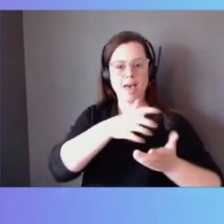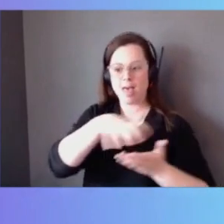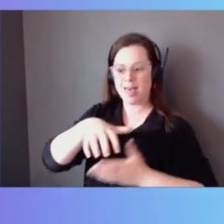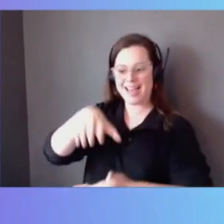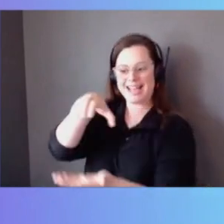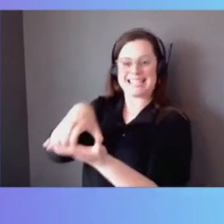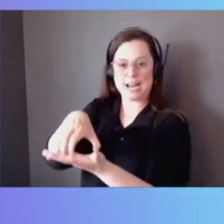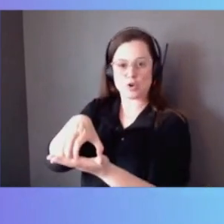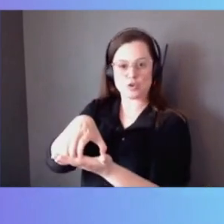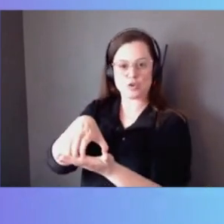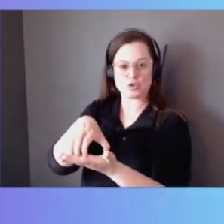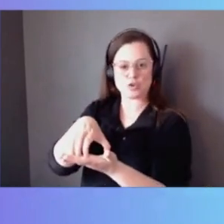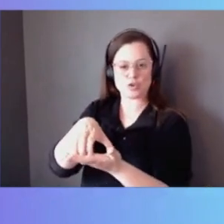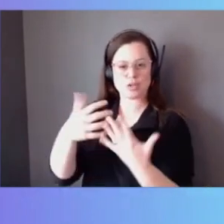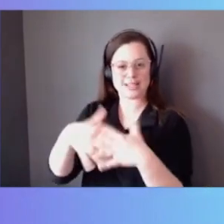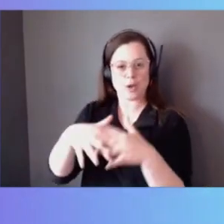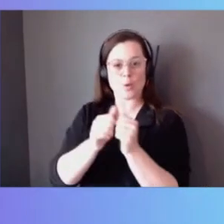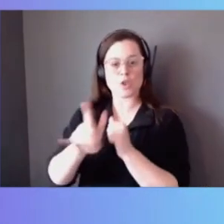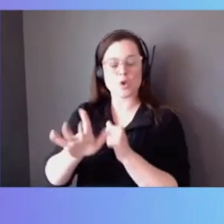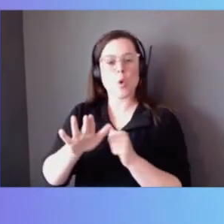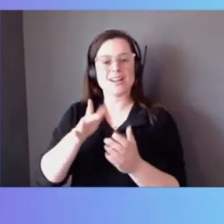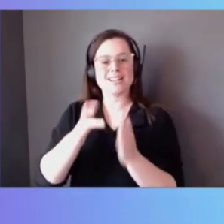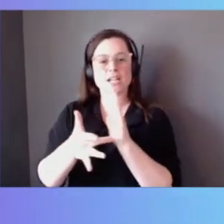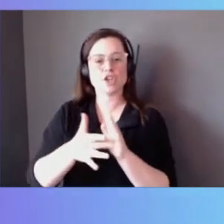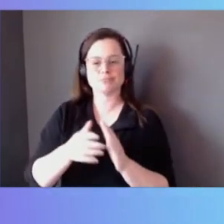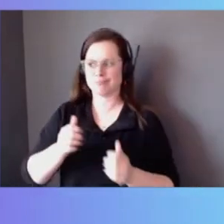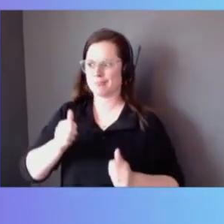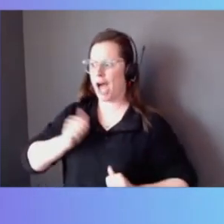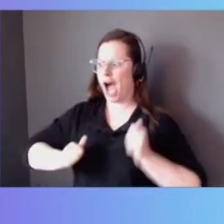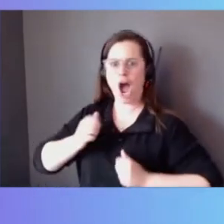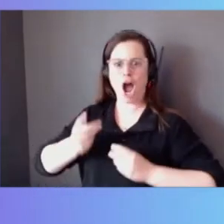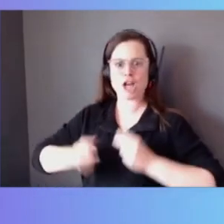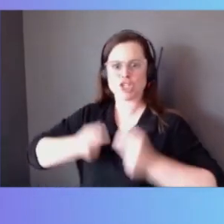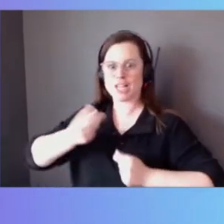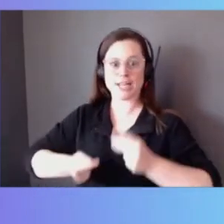with your technology? Agility and less overhead. What's the word?